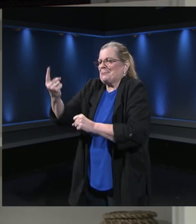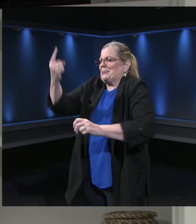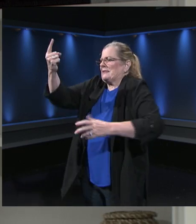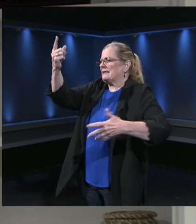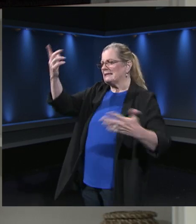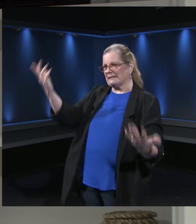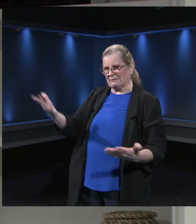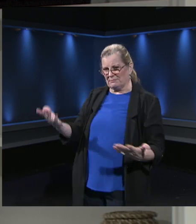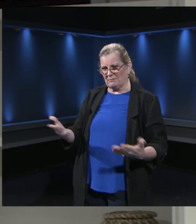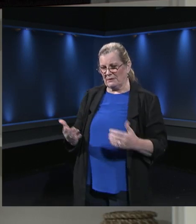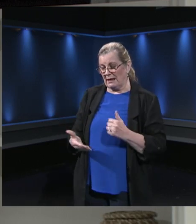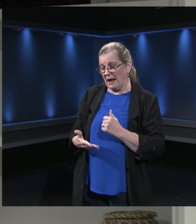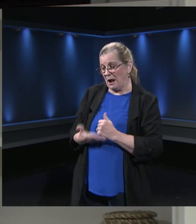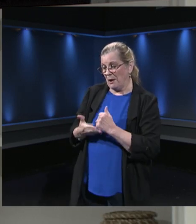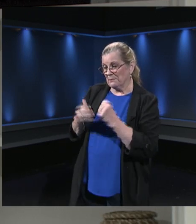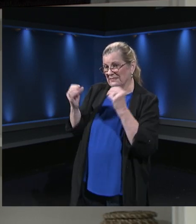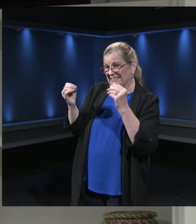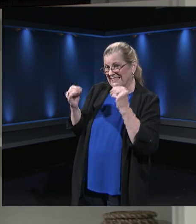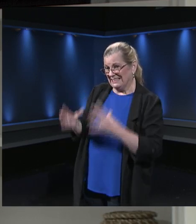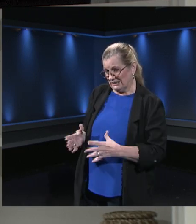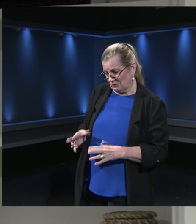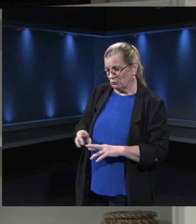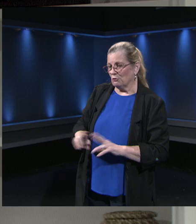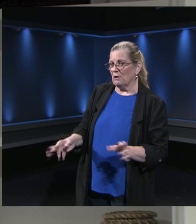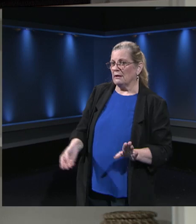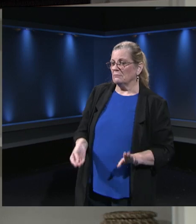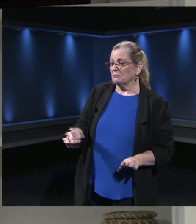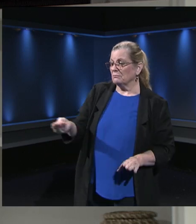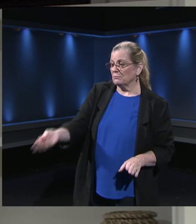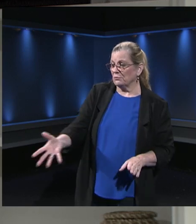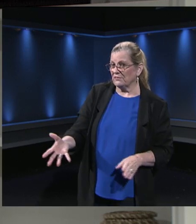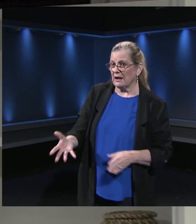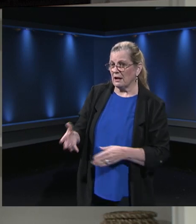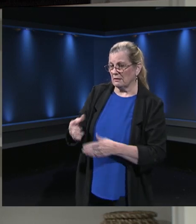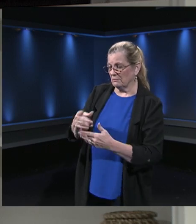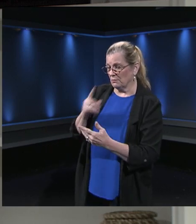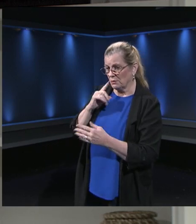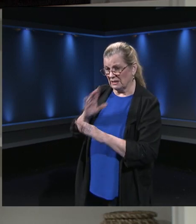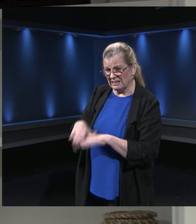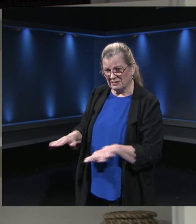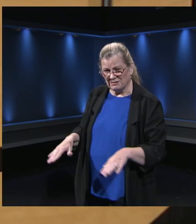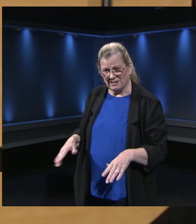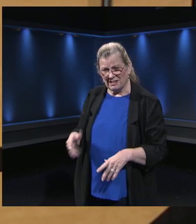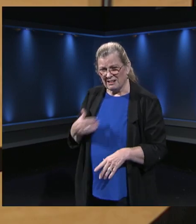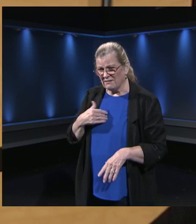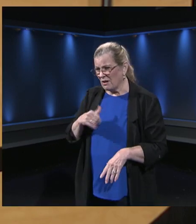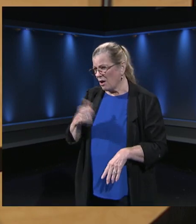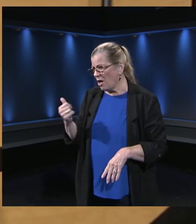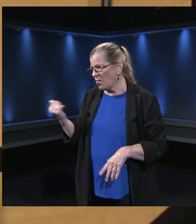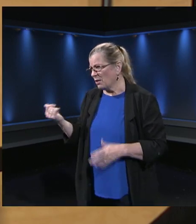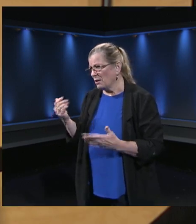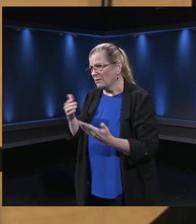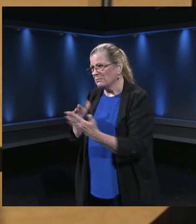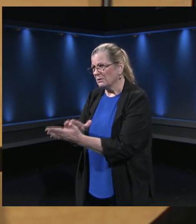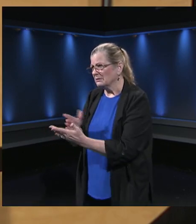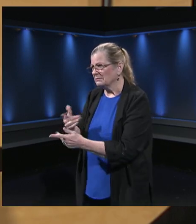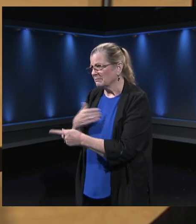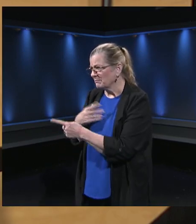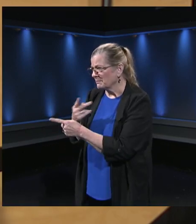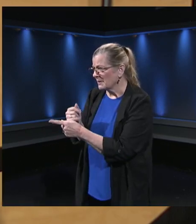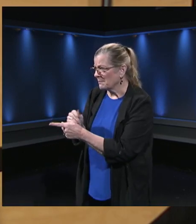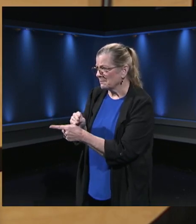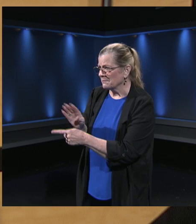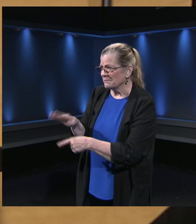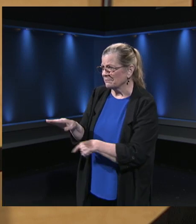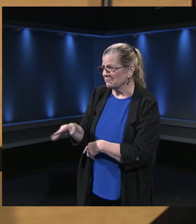instructional program to your child. Pam, I don't know if there's anything else you'd want to share beyond what I just shared? Sure.